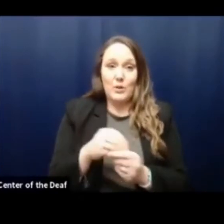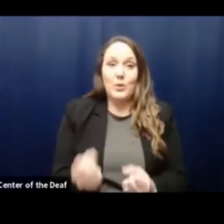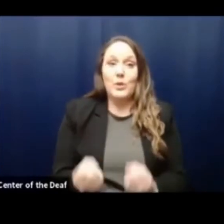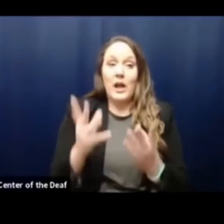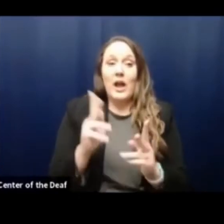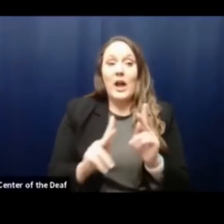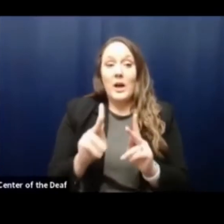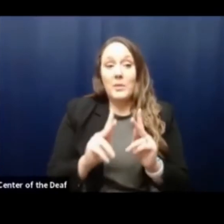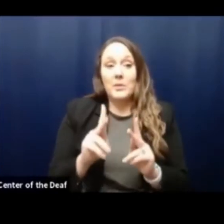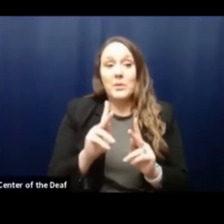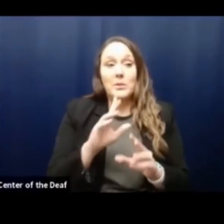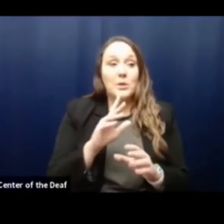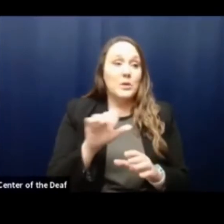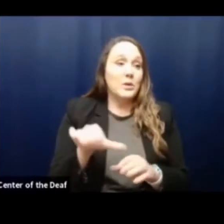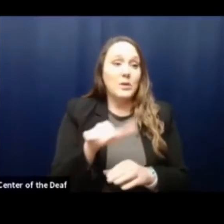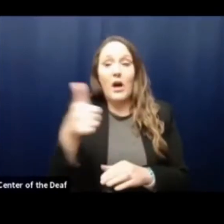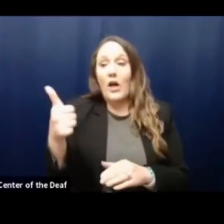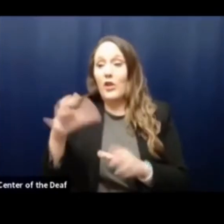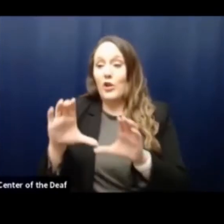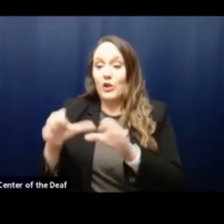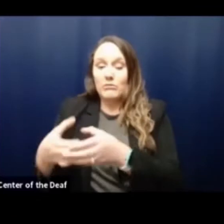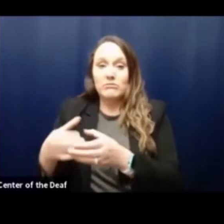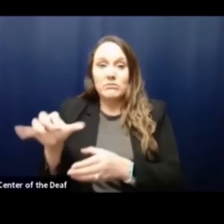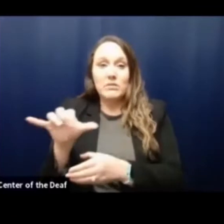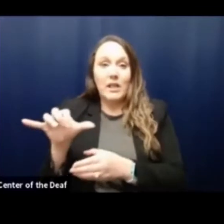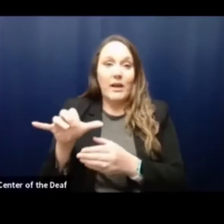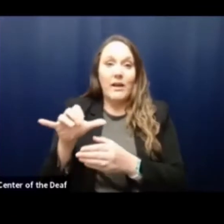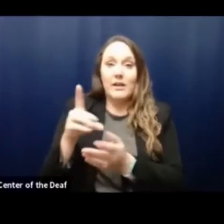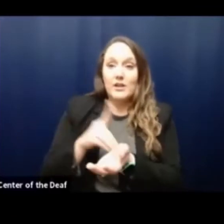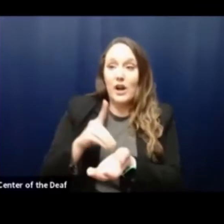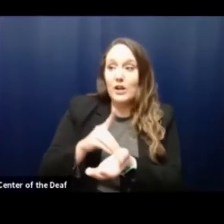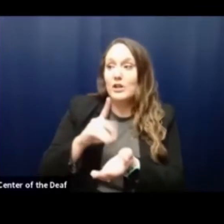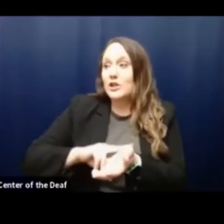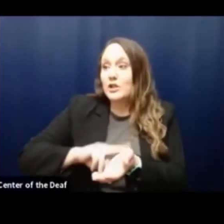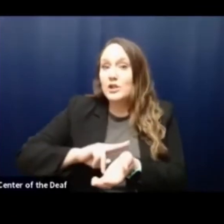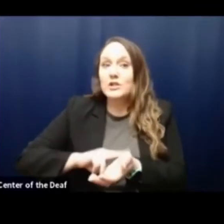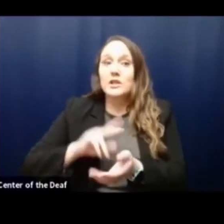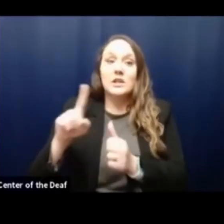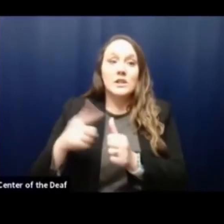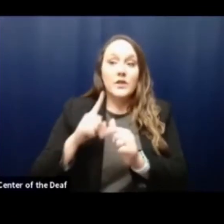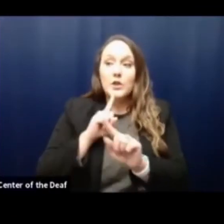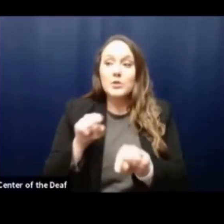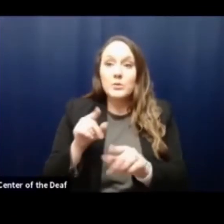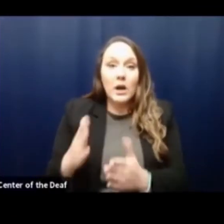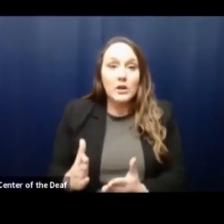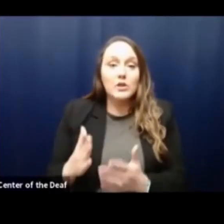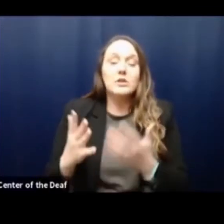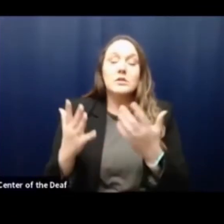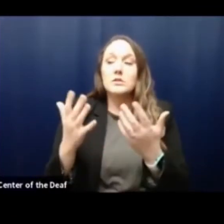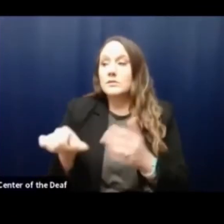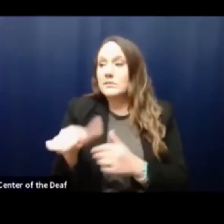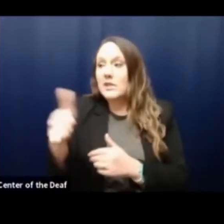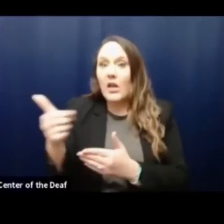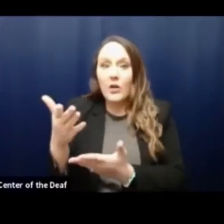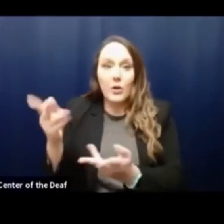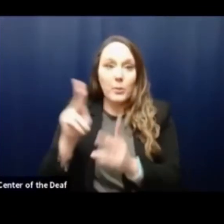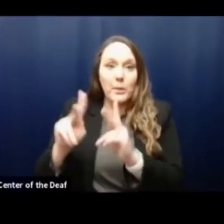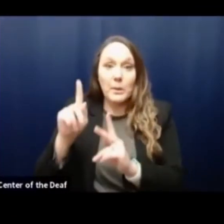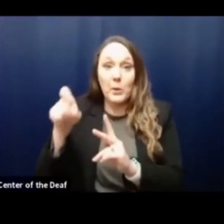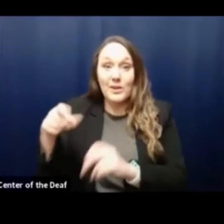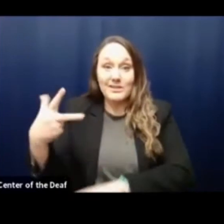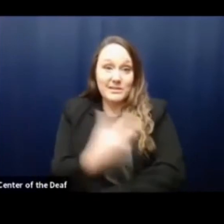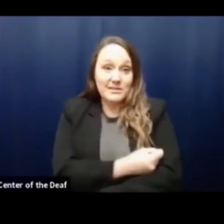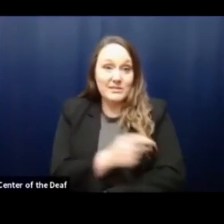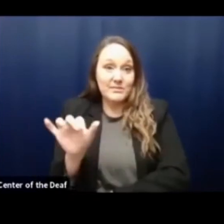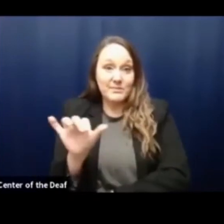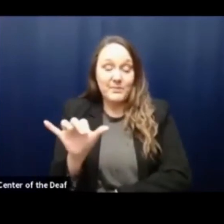people who fall into the other categories, such as healthcare workers, first responders, and others. So it's a large volume of people